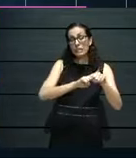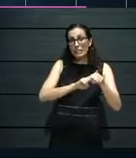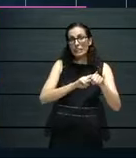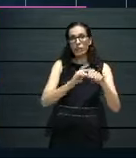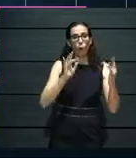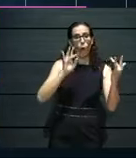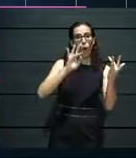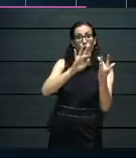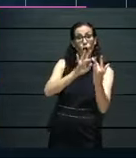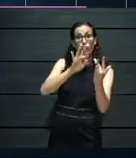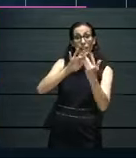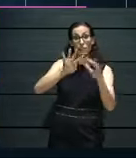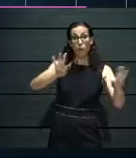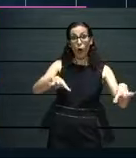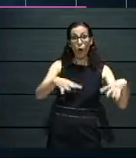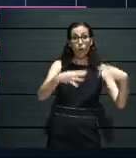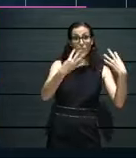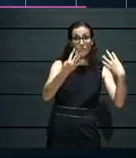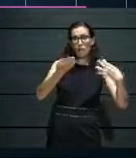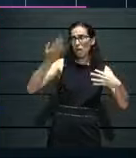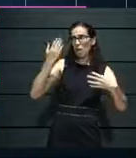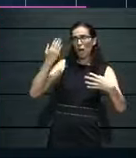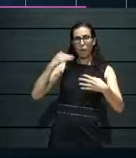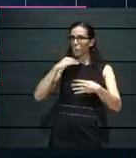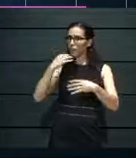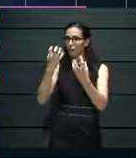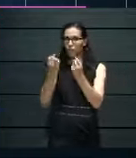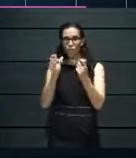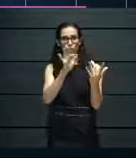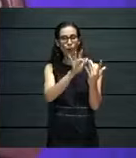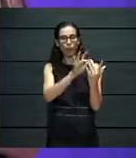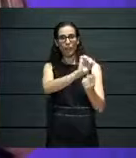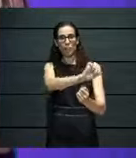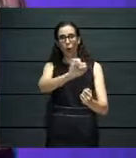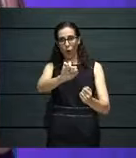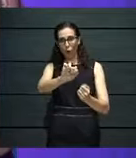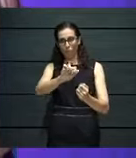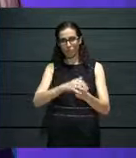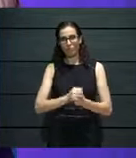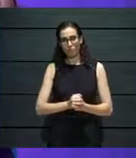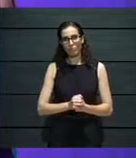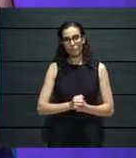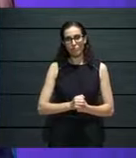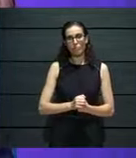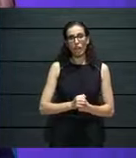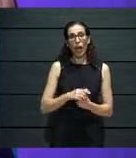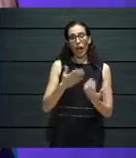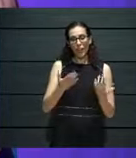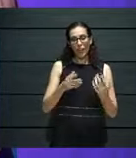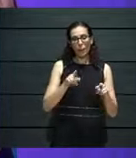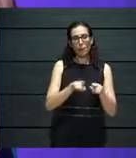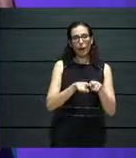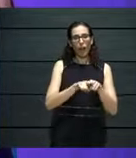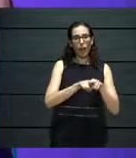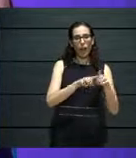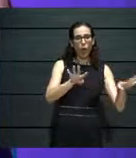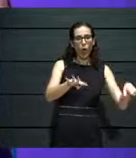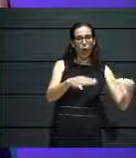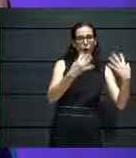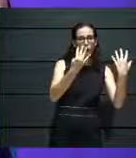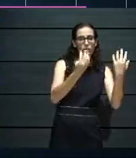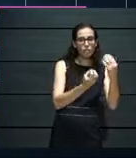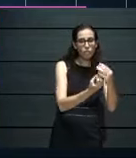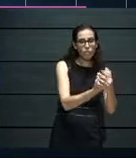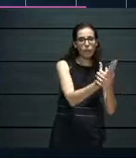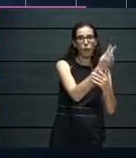was not generally, generally reached to the traditional way. Exactly. So it's a very interesting case of audience development in this, in this case. well, as